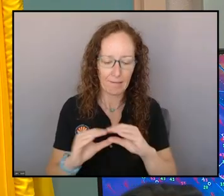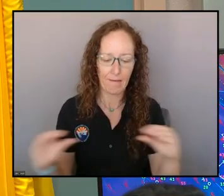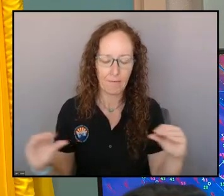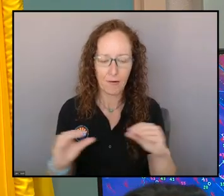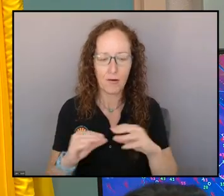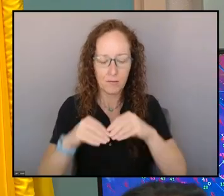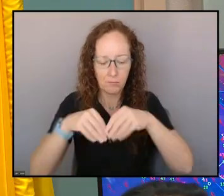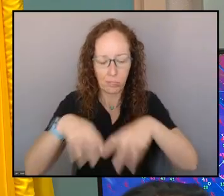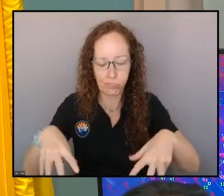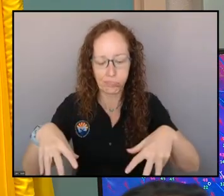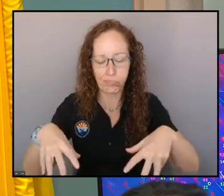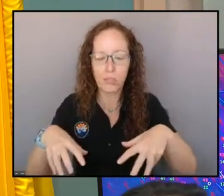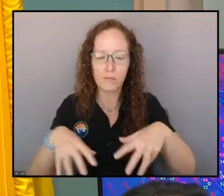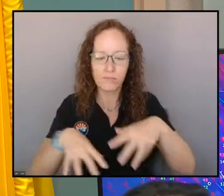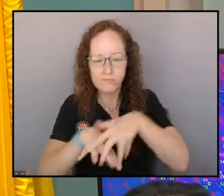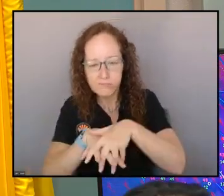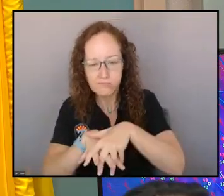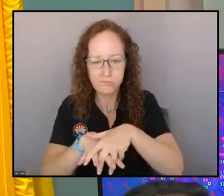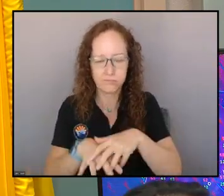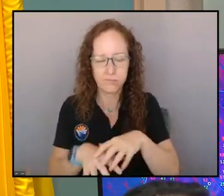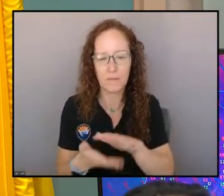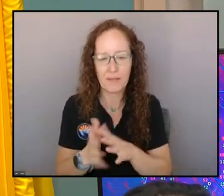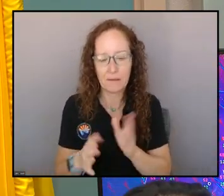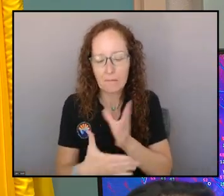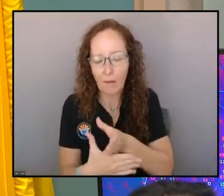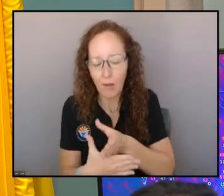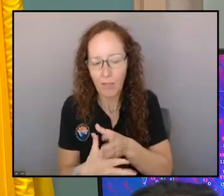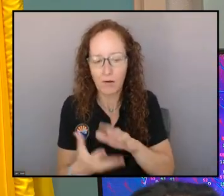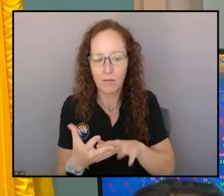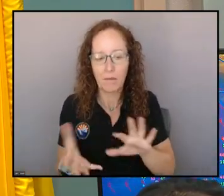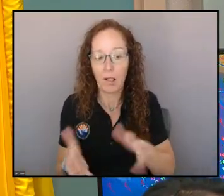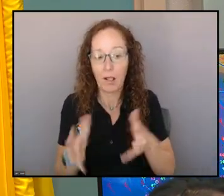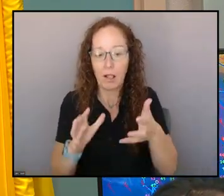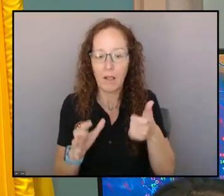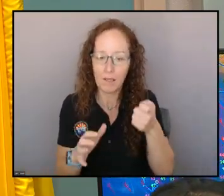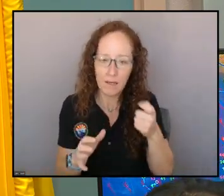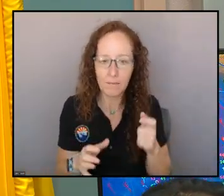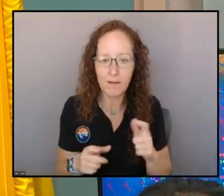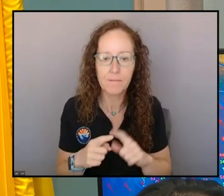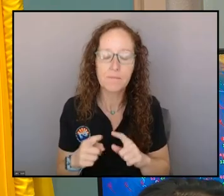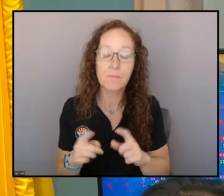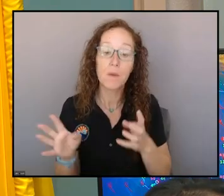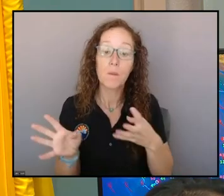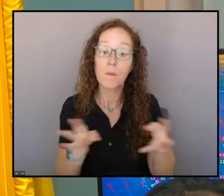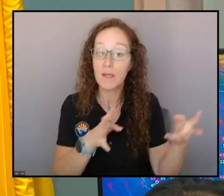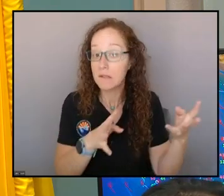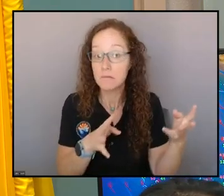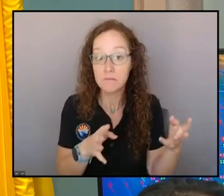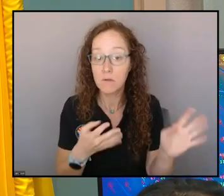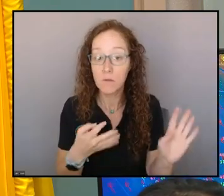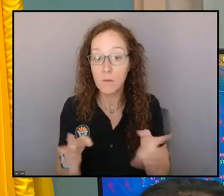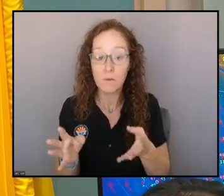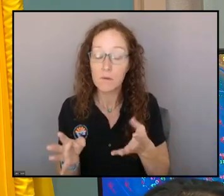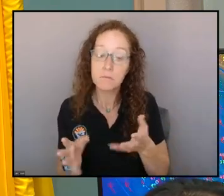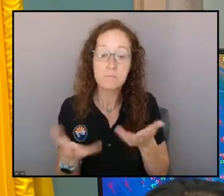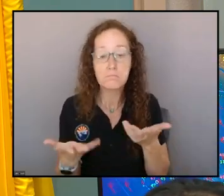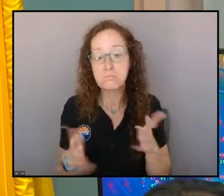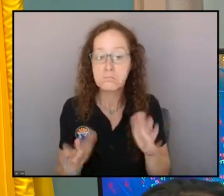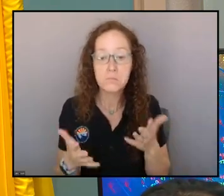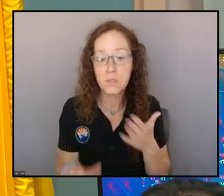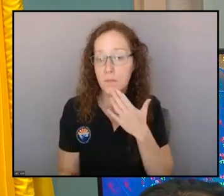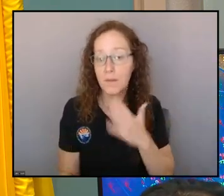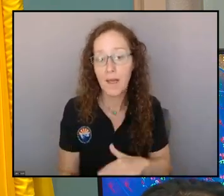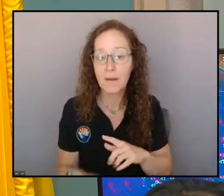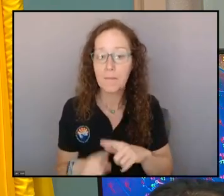Winds up there, not looking too particularly bad, but we do have kind of a speed max here right in around Las